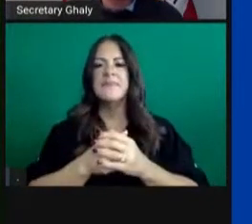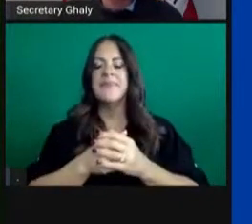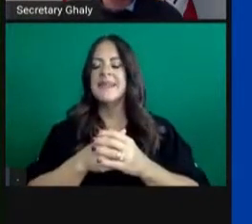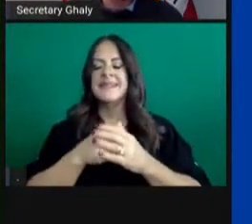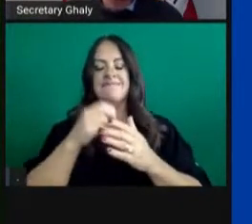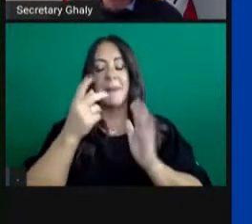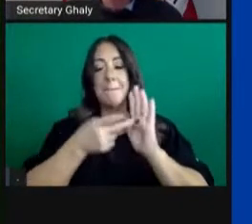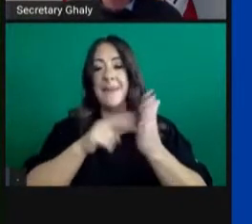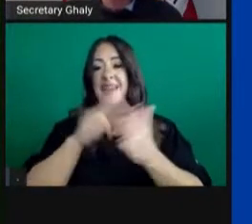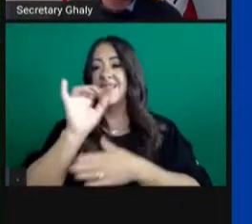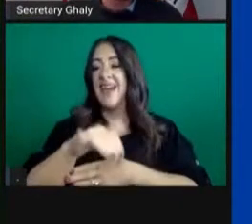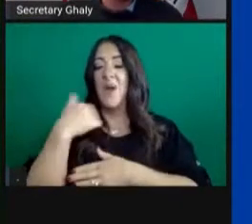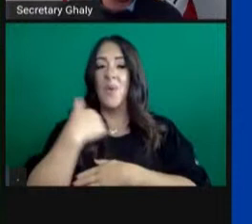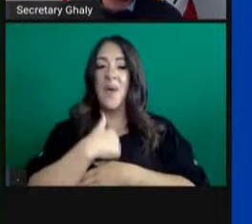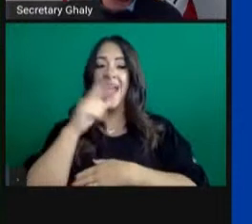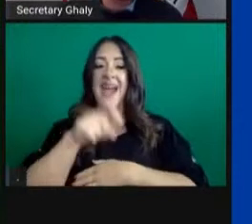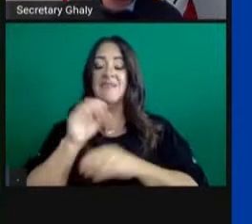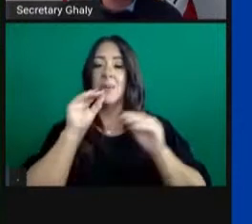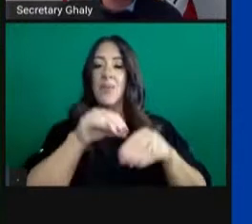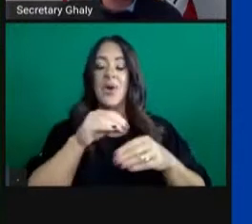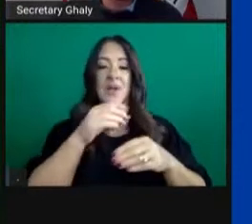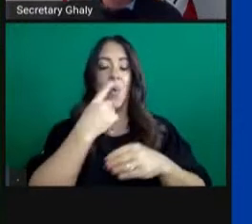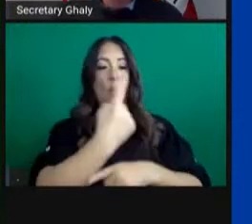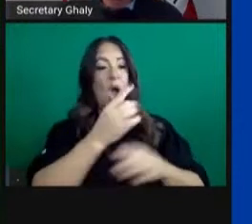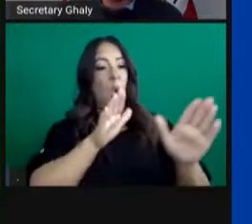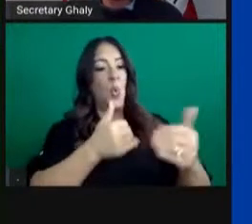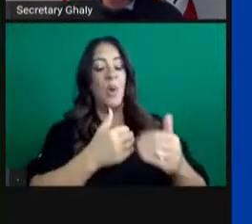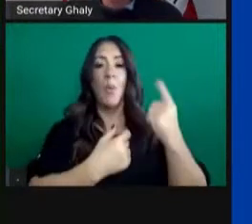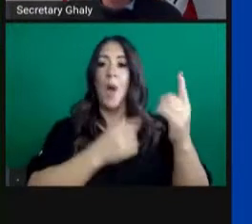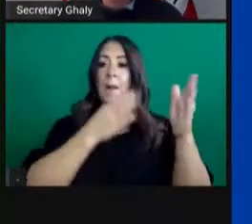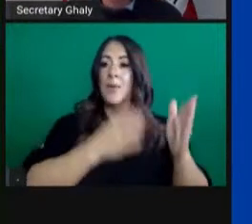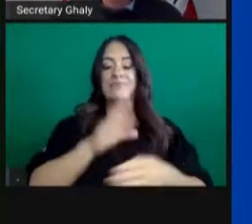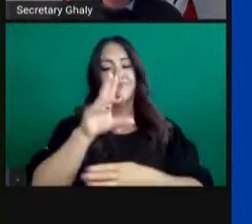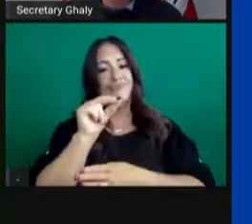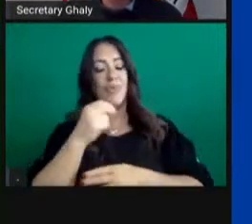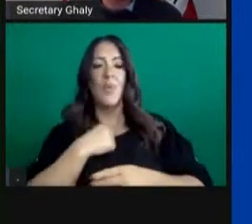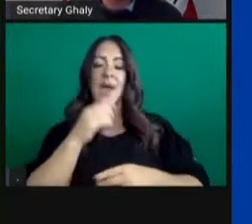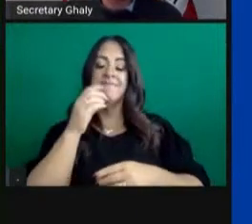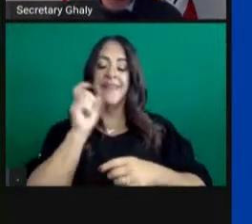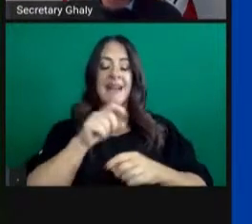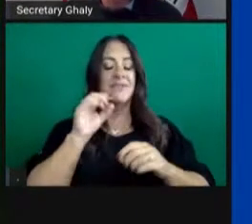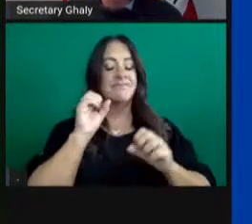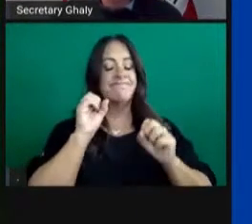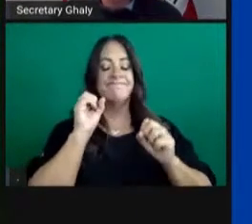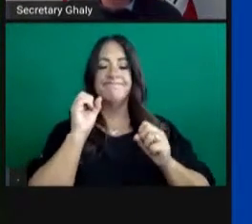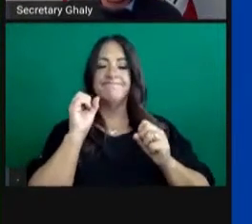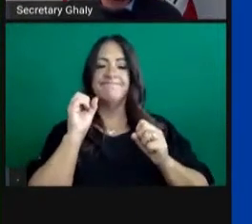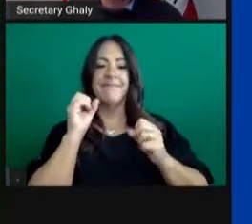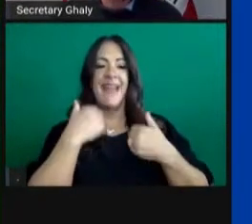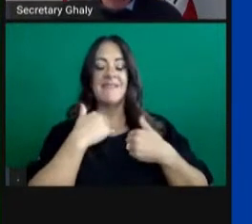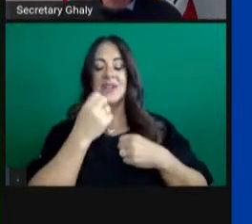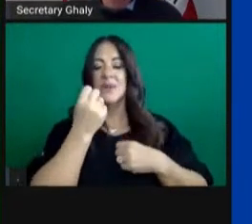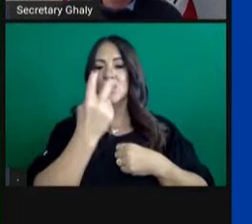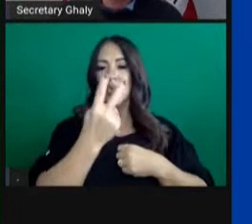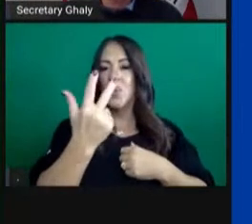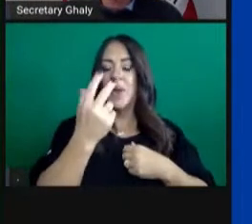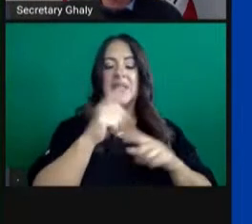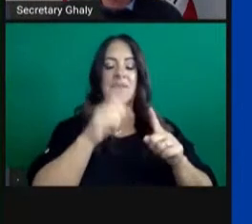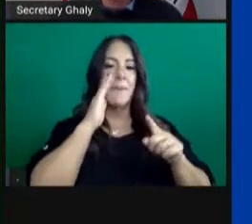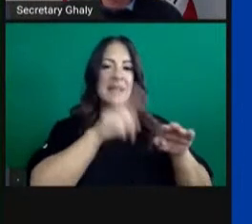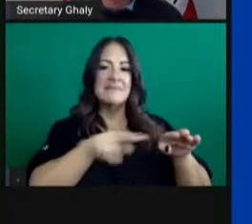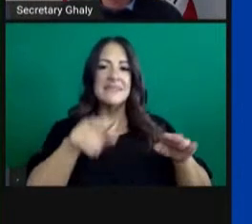converted to double or even more occupancy rooms. Staff who are working longer shifts in different staffing